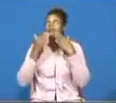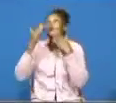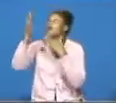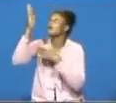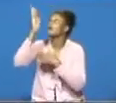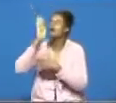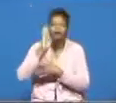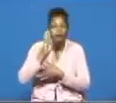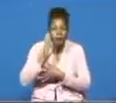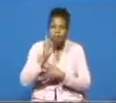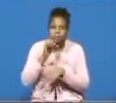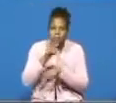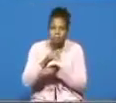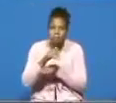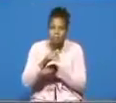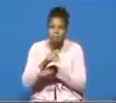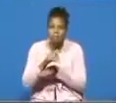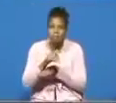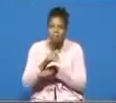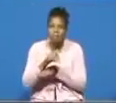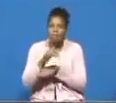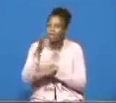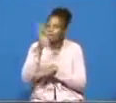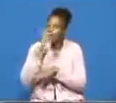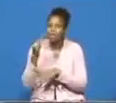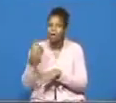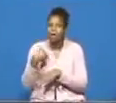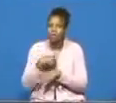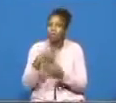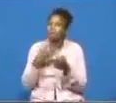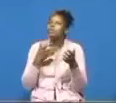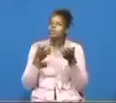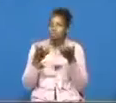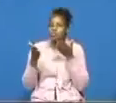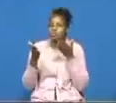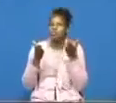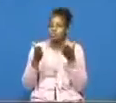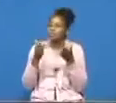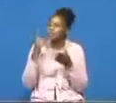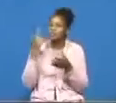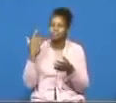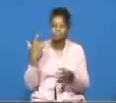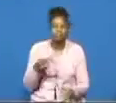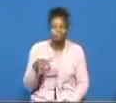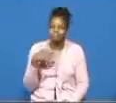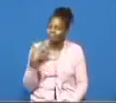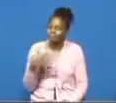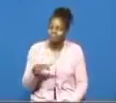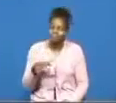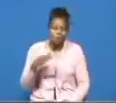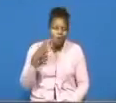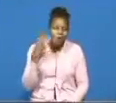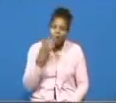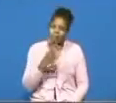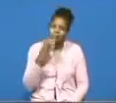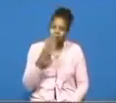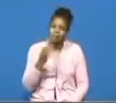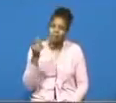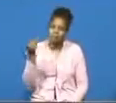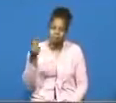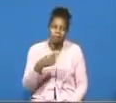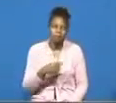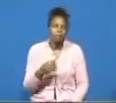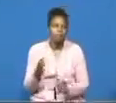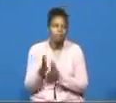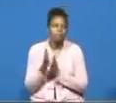god tonight that the god whom we serve is a god who comes praise the